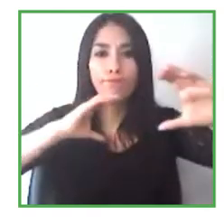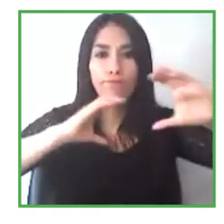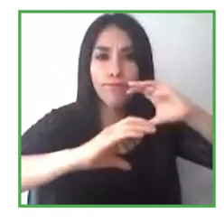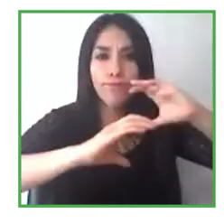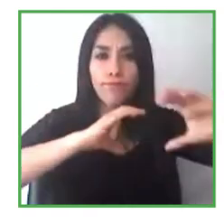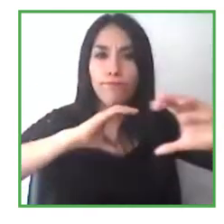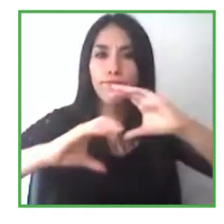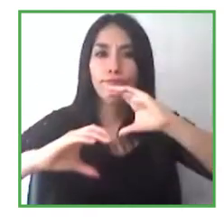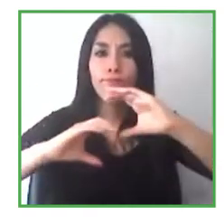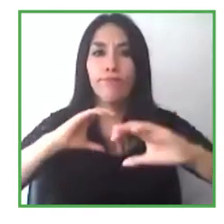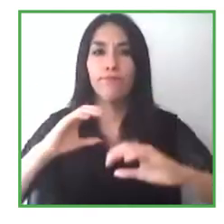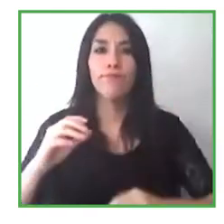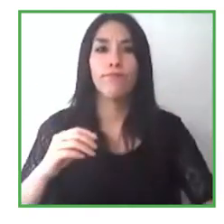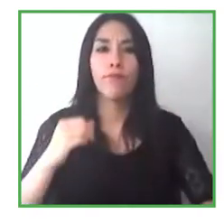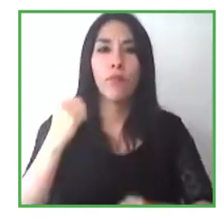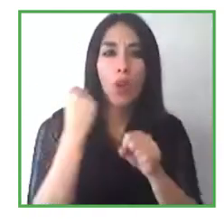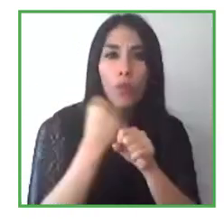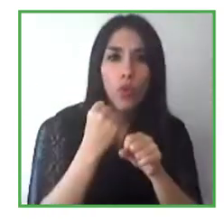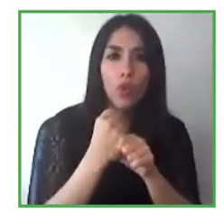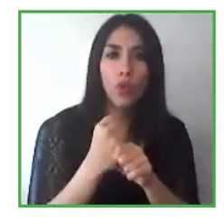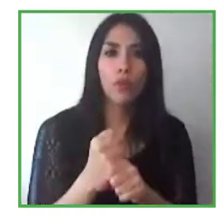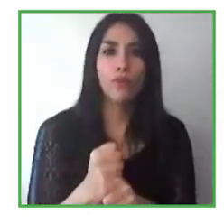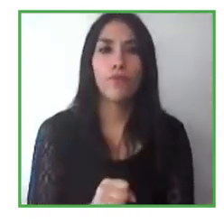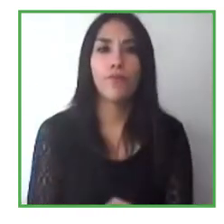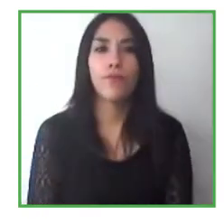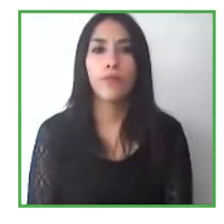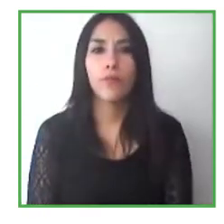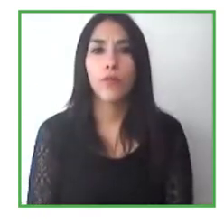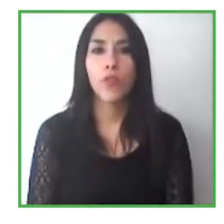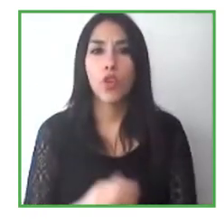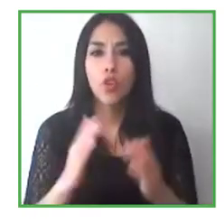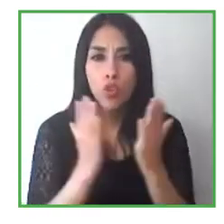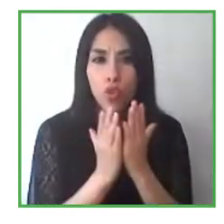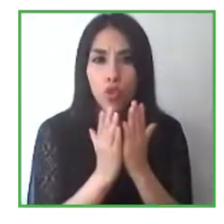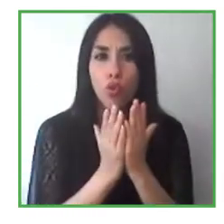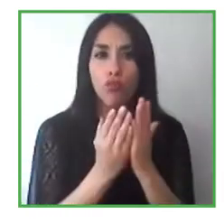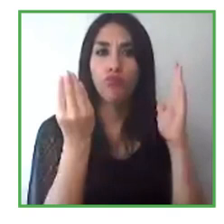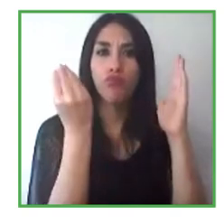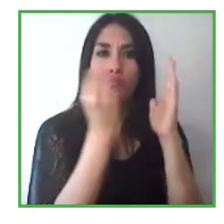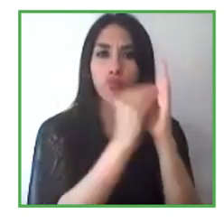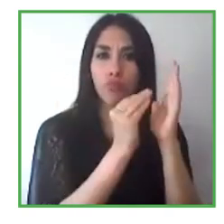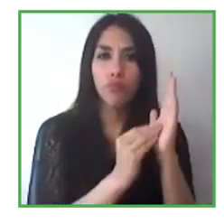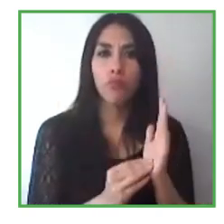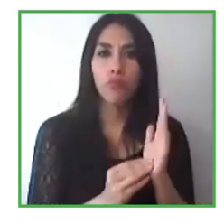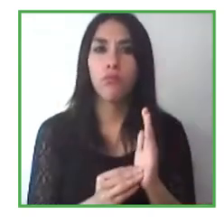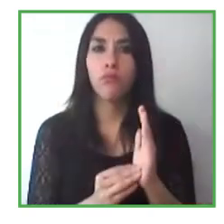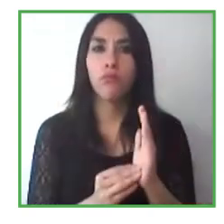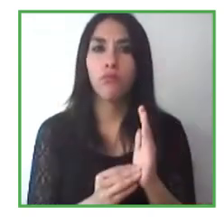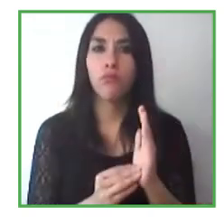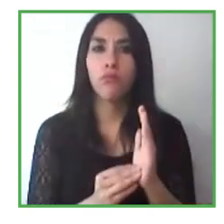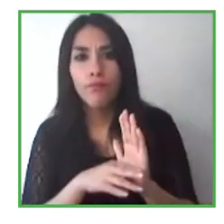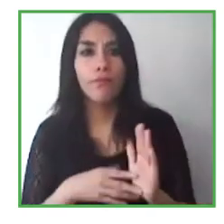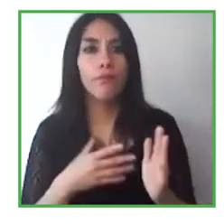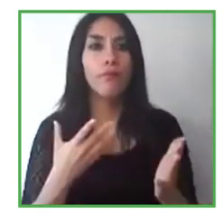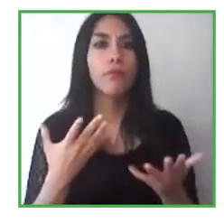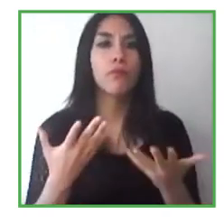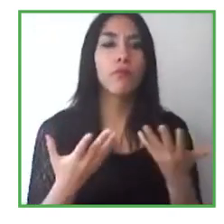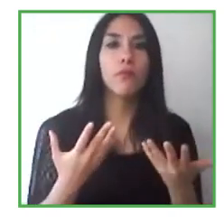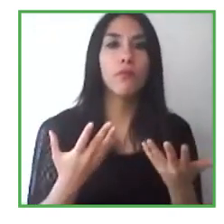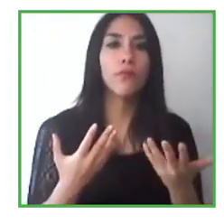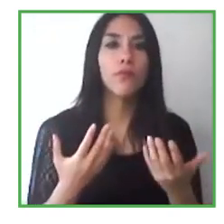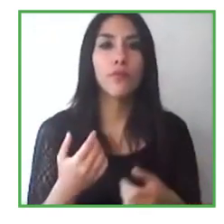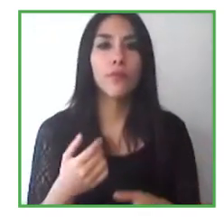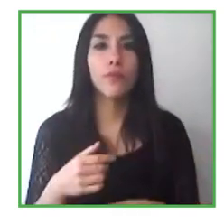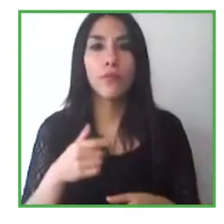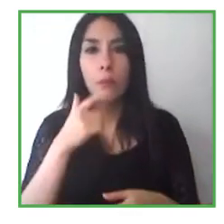some of the most basic, simple tools, including those that we have through Office 365, through OneDrive, through Azure